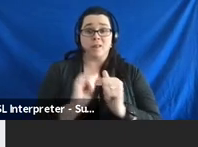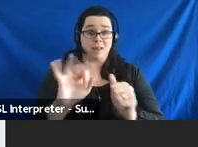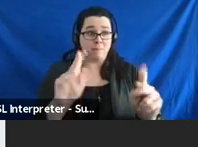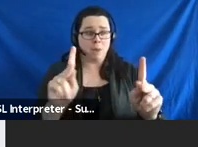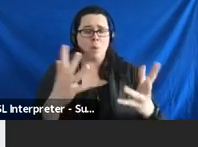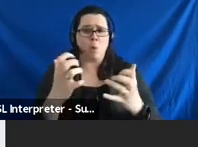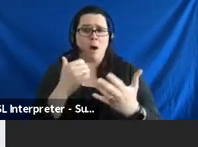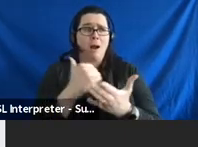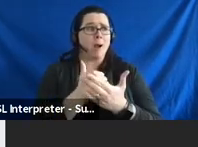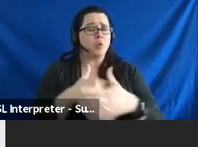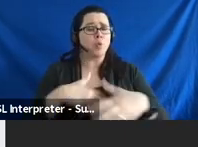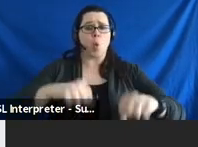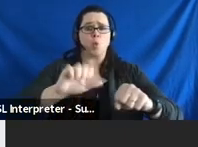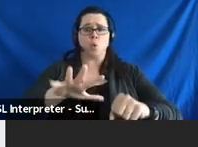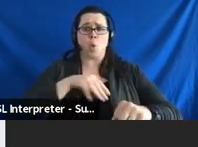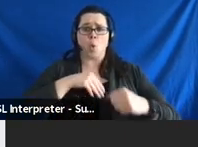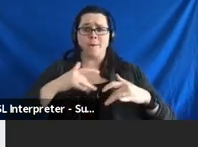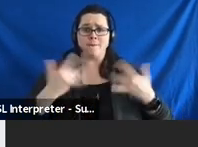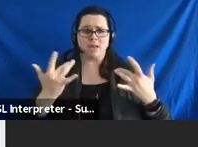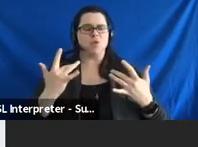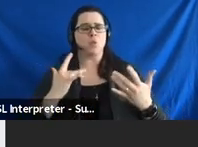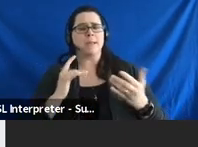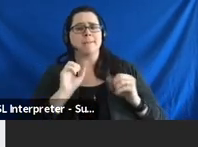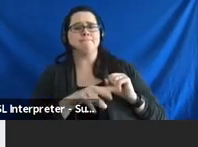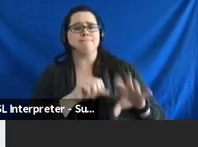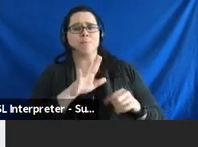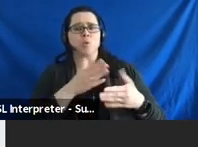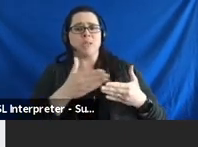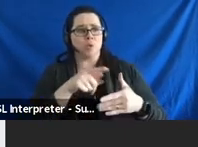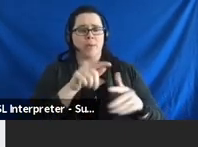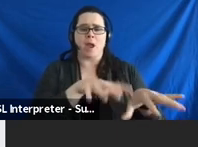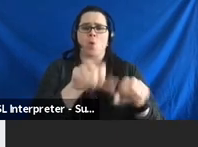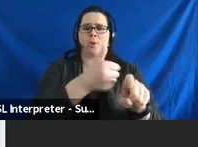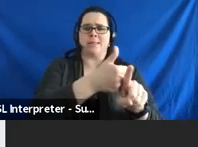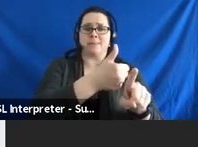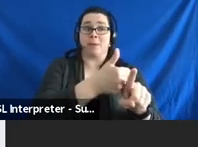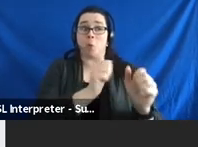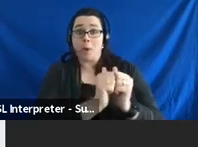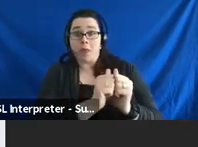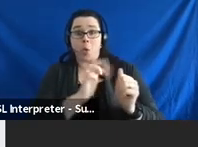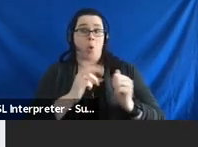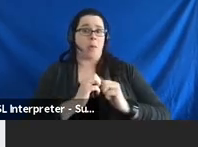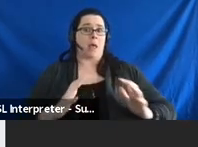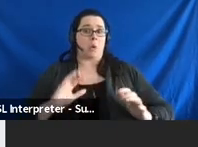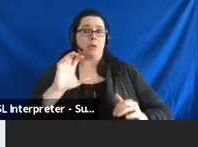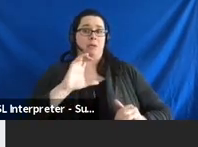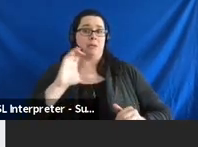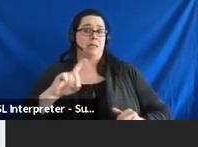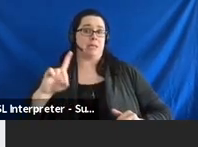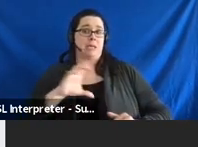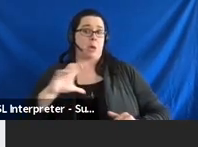their own events, we can help give them some resources so they can do that with or without the DD Council's involvement.